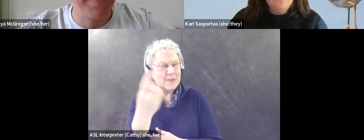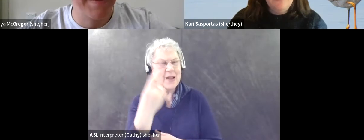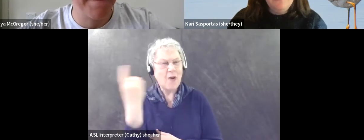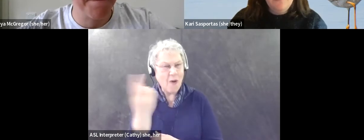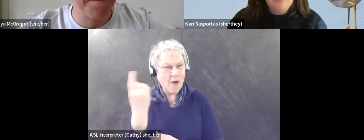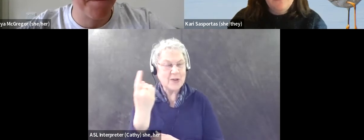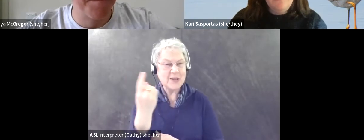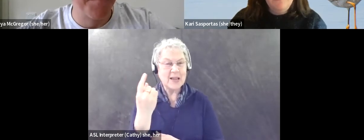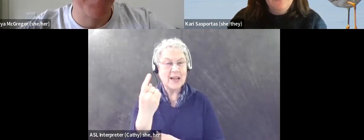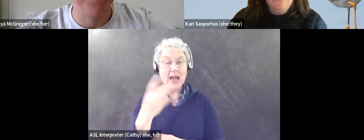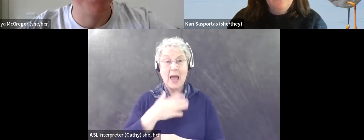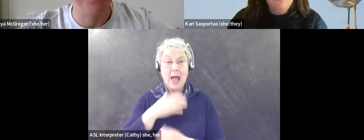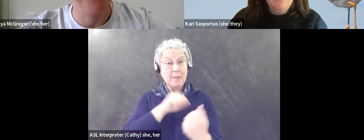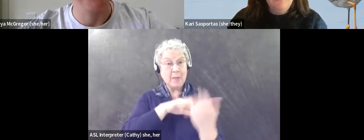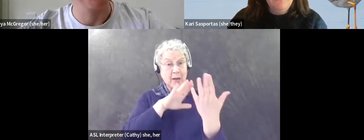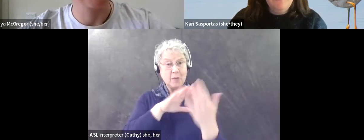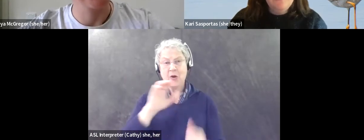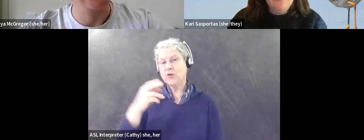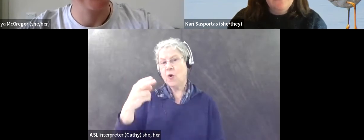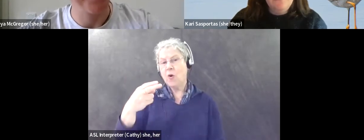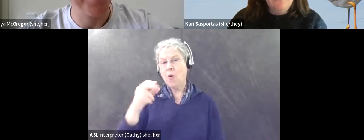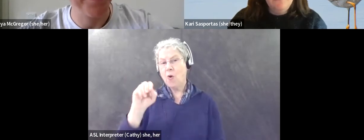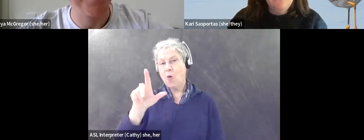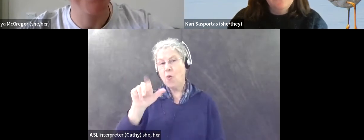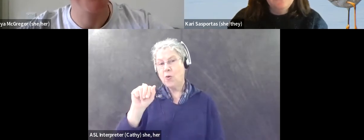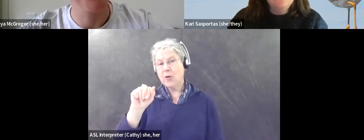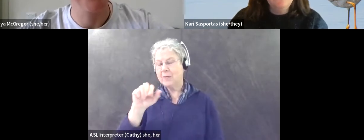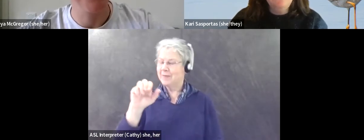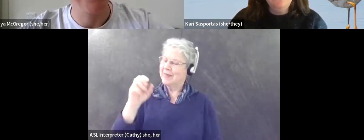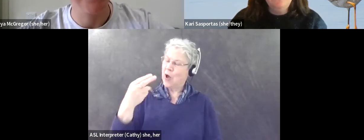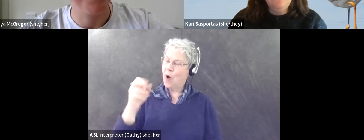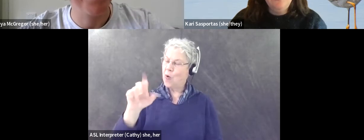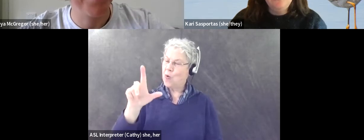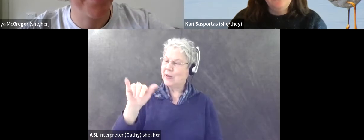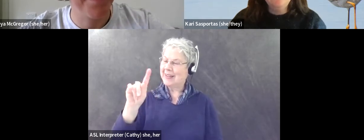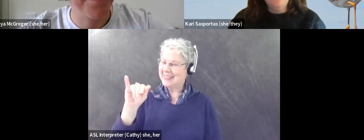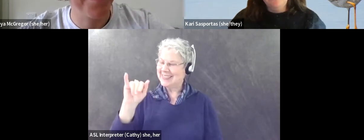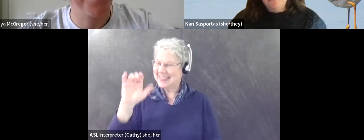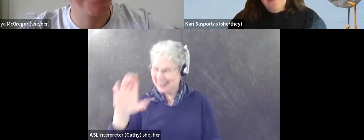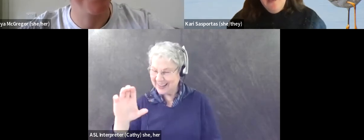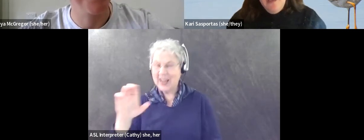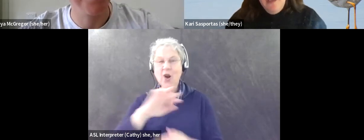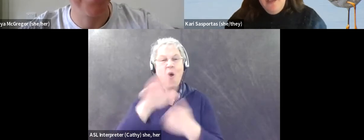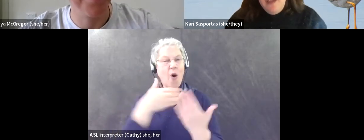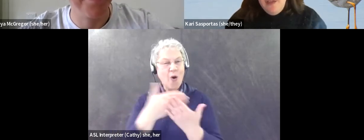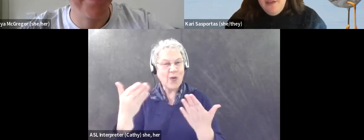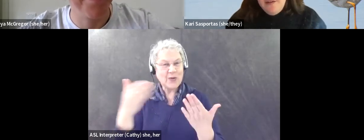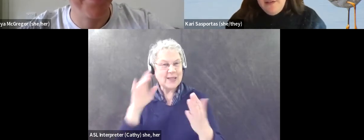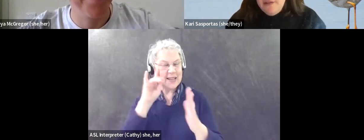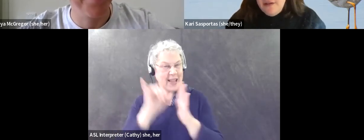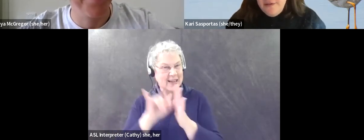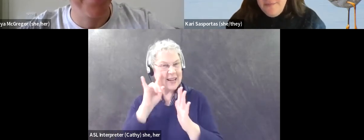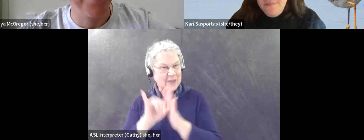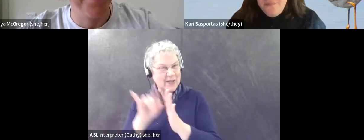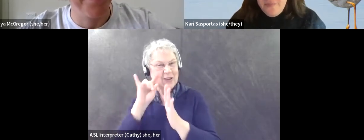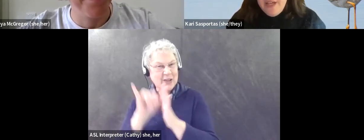would say it's holistic, because I'm thinking about all of those things, and all of those things go into identification as well. And